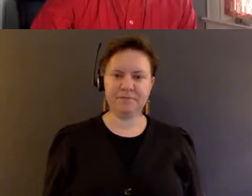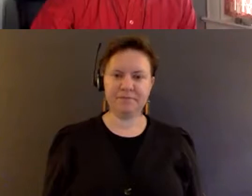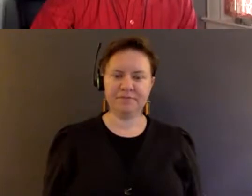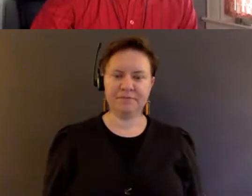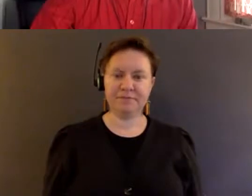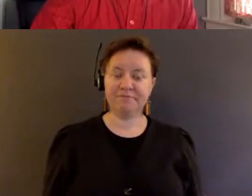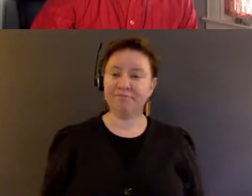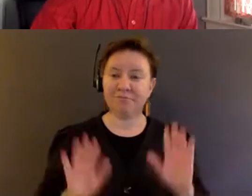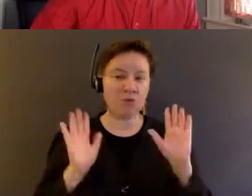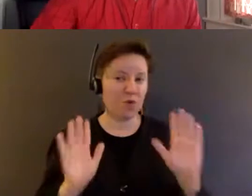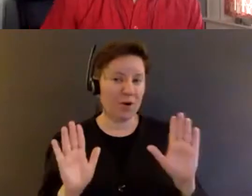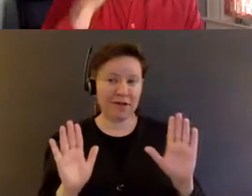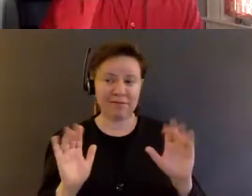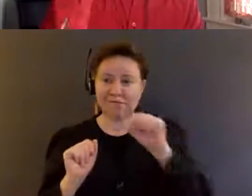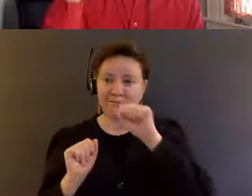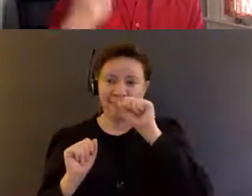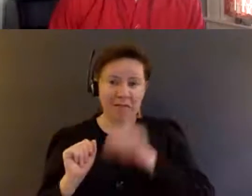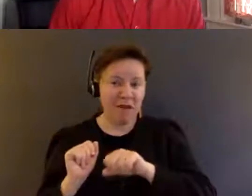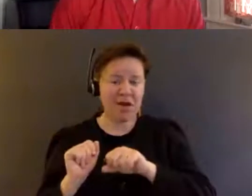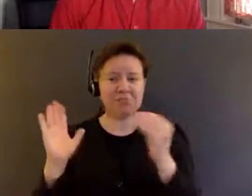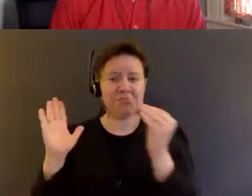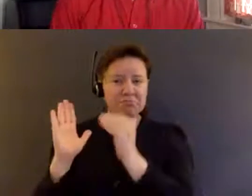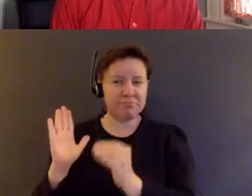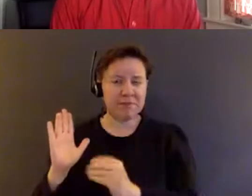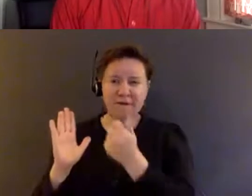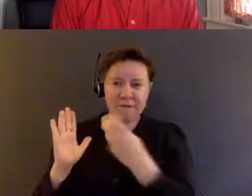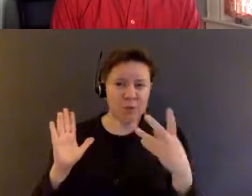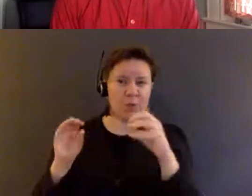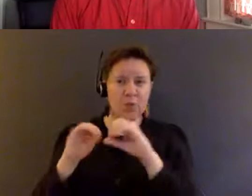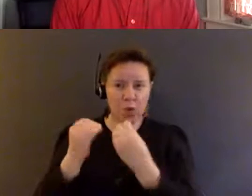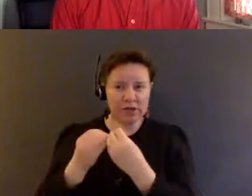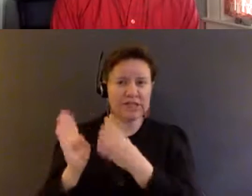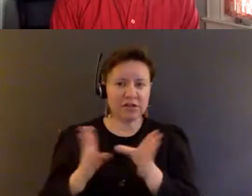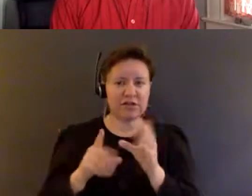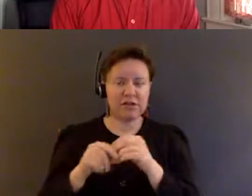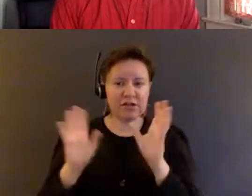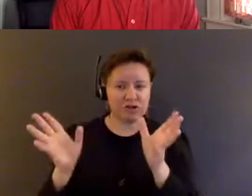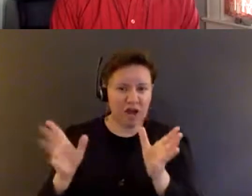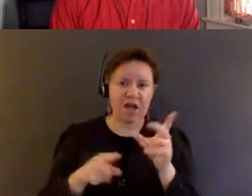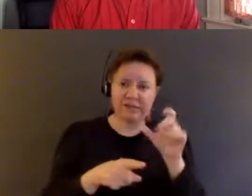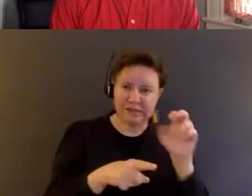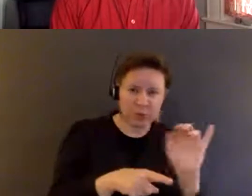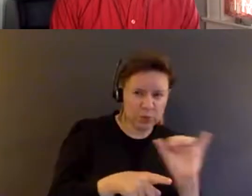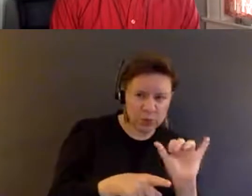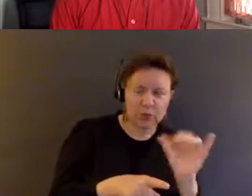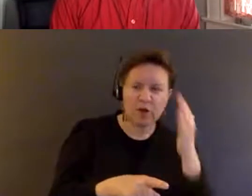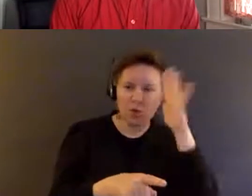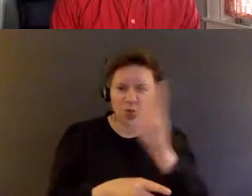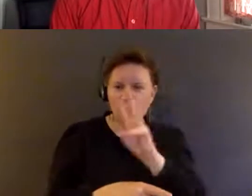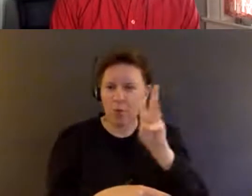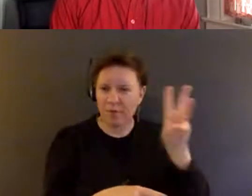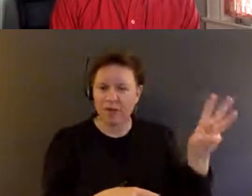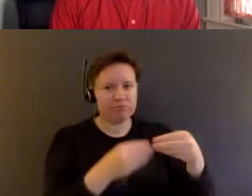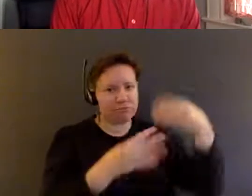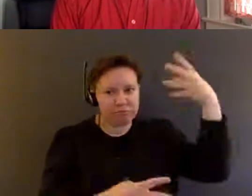Great. I love, I just put a couple of organizations in the chat and, um, Dean did as well. And I know your website has so many